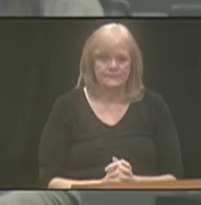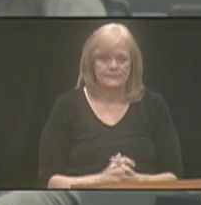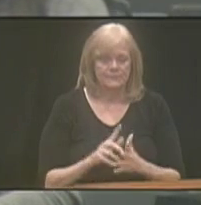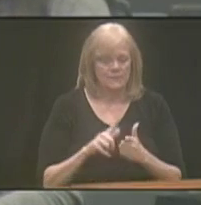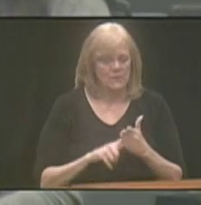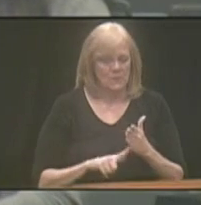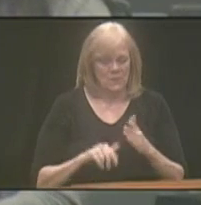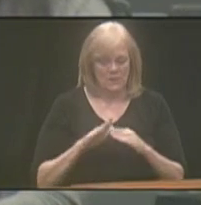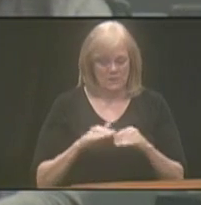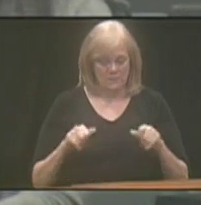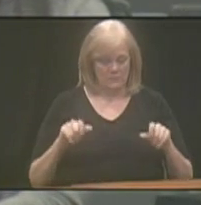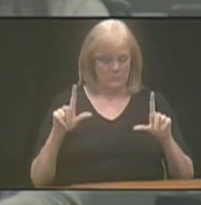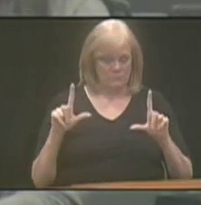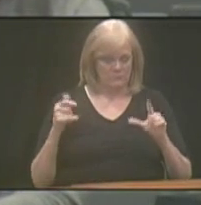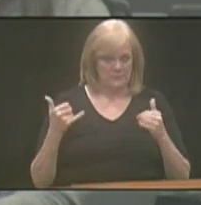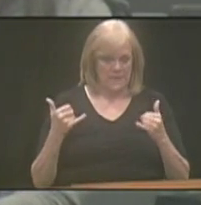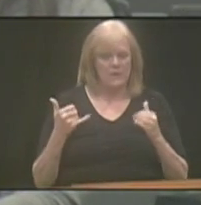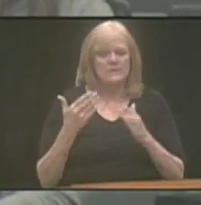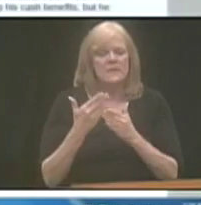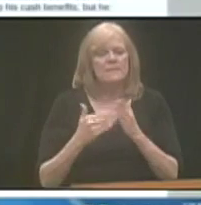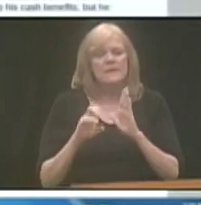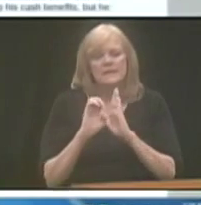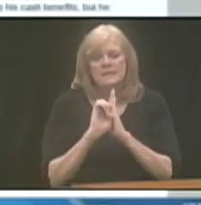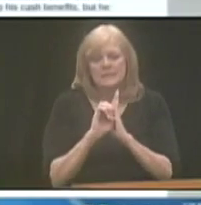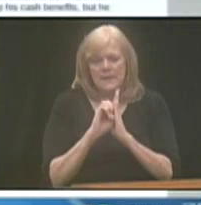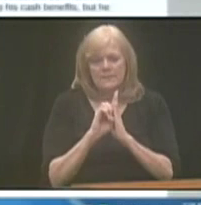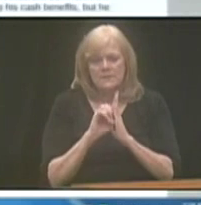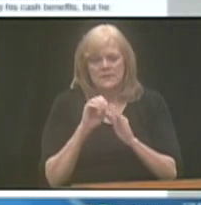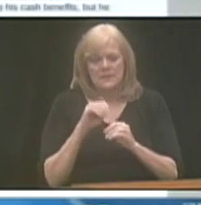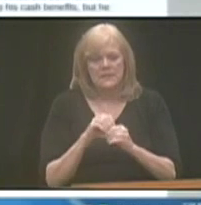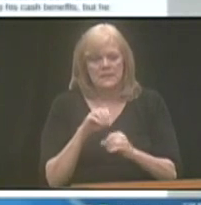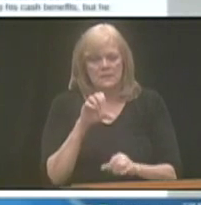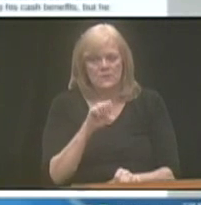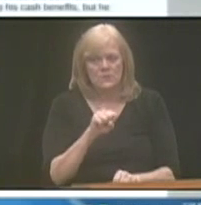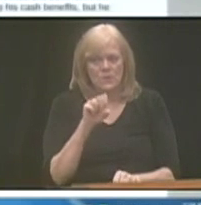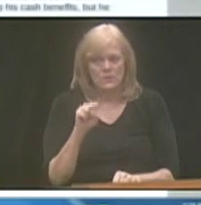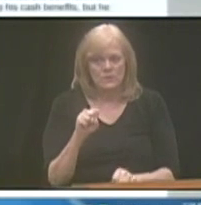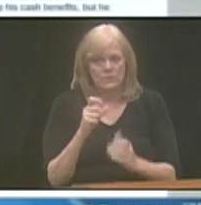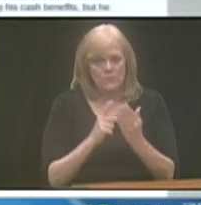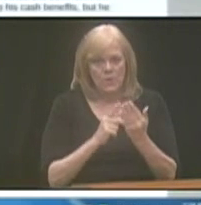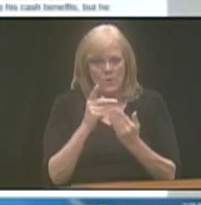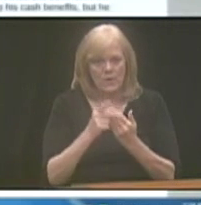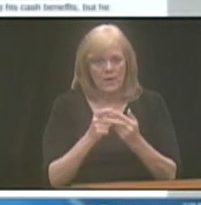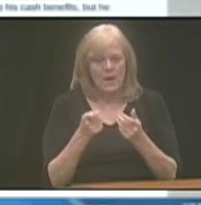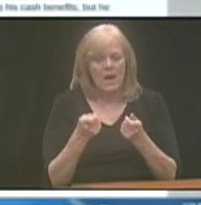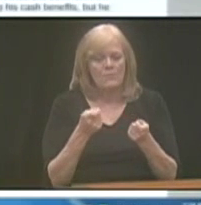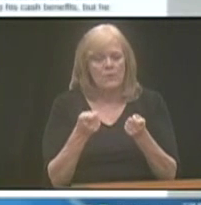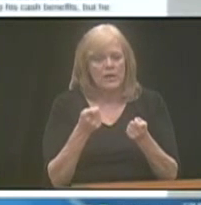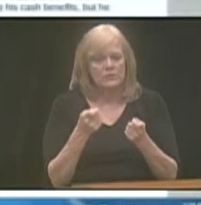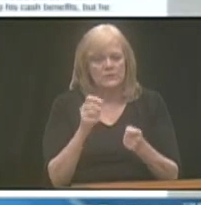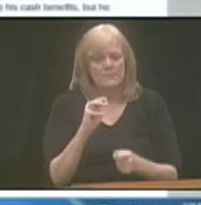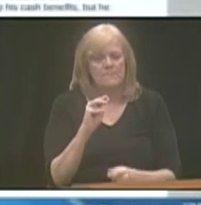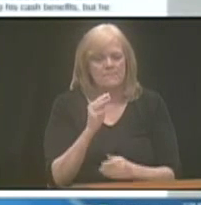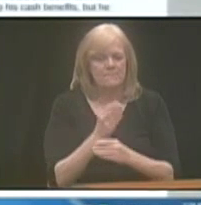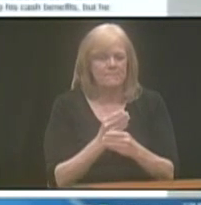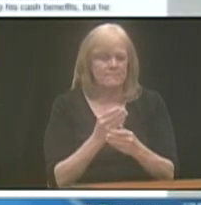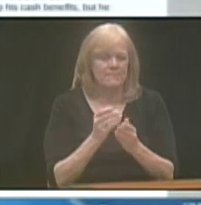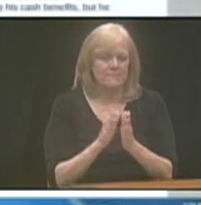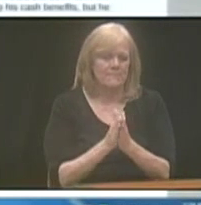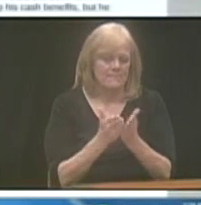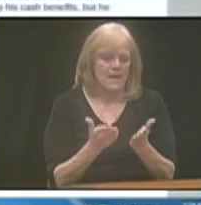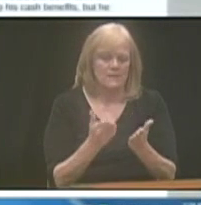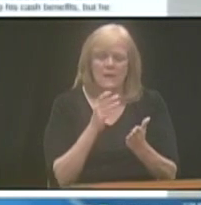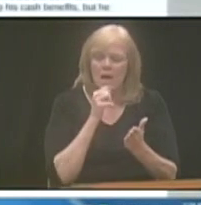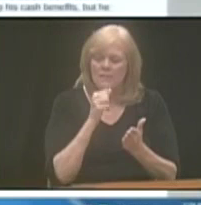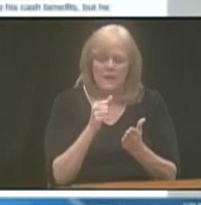What's on screen now are some examples that are located in that Social Security Program Operation Manual System. I'm not going to spend the